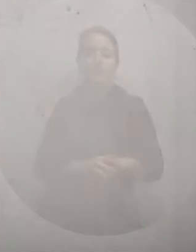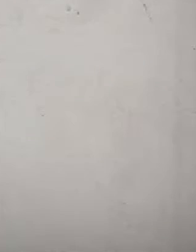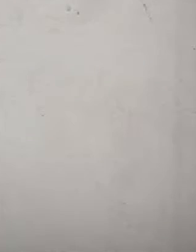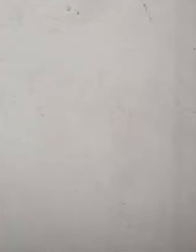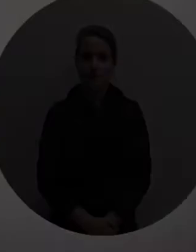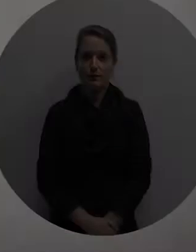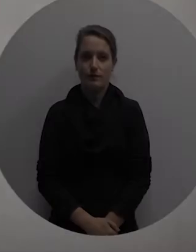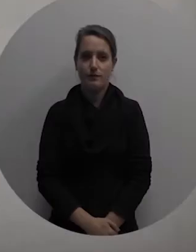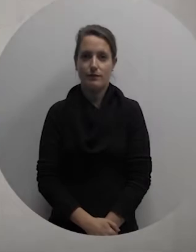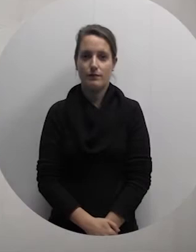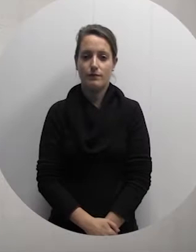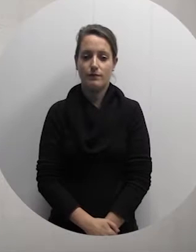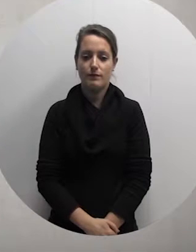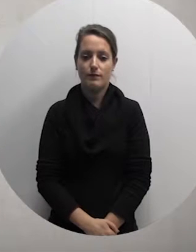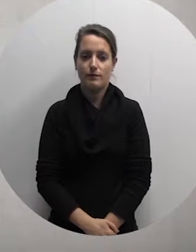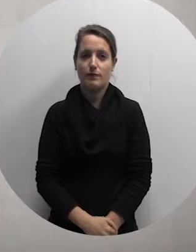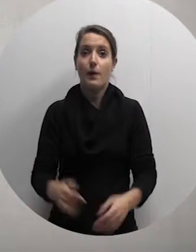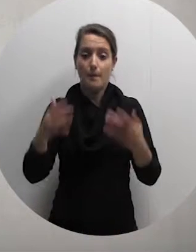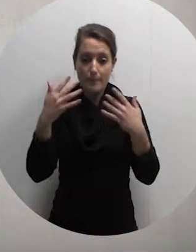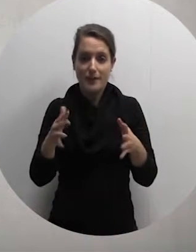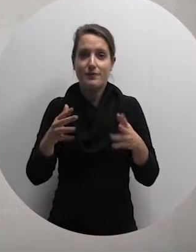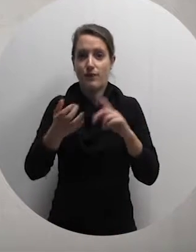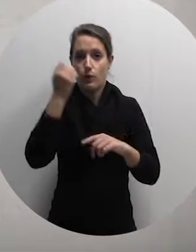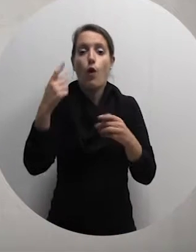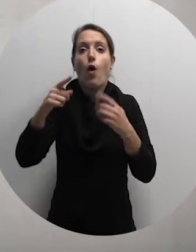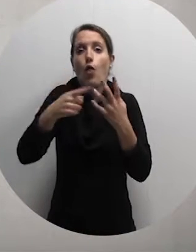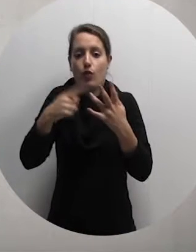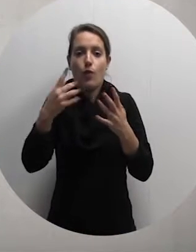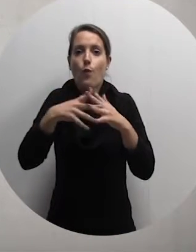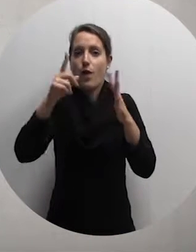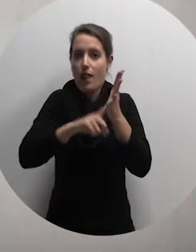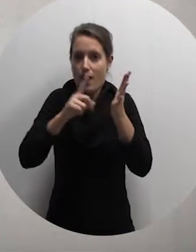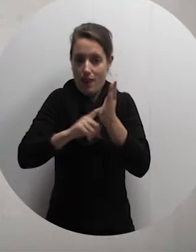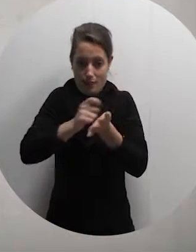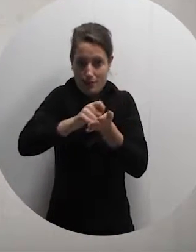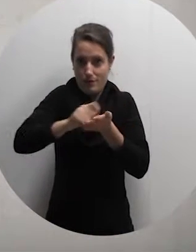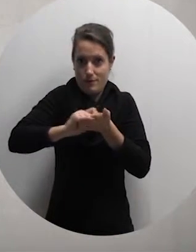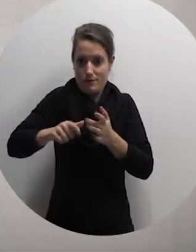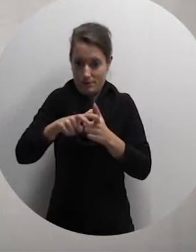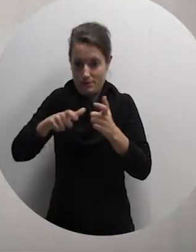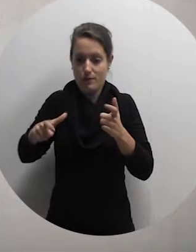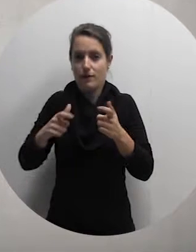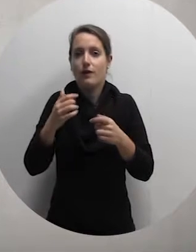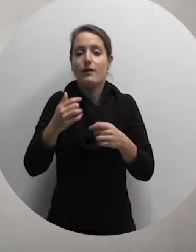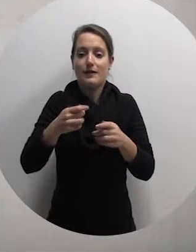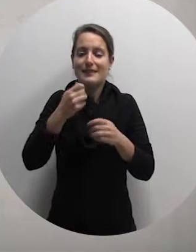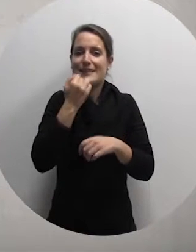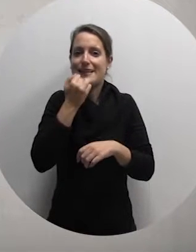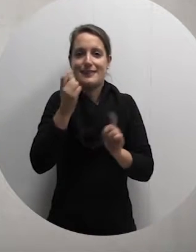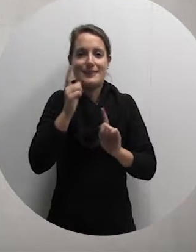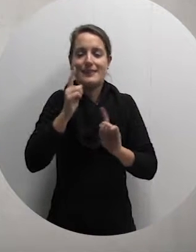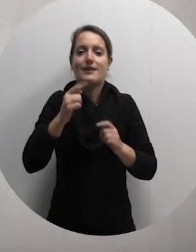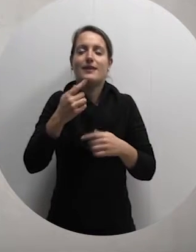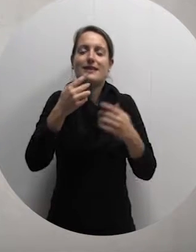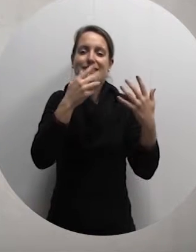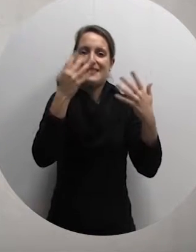office. In a further will dated 27th February 1987, will bequeathed